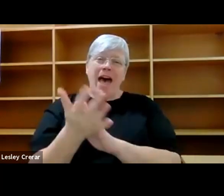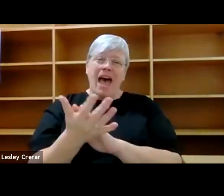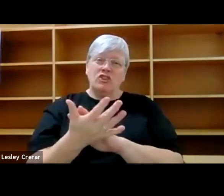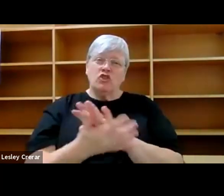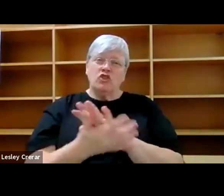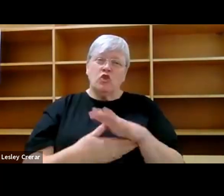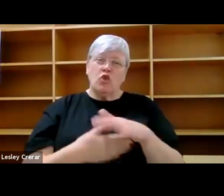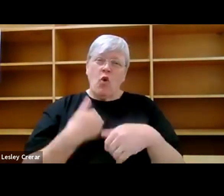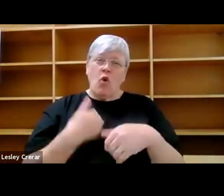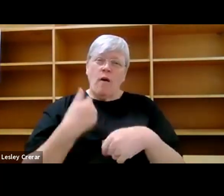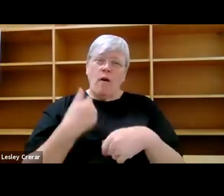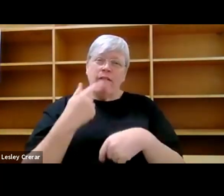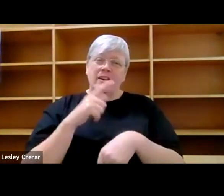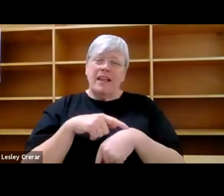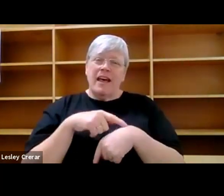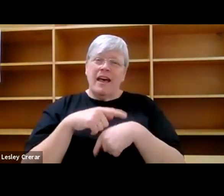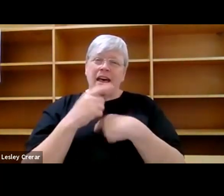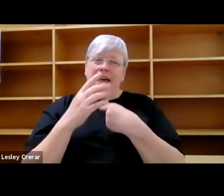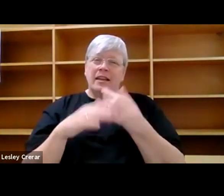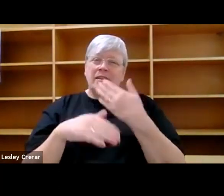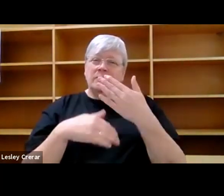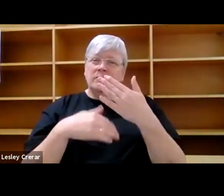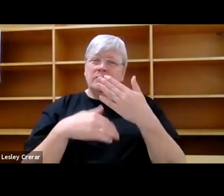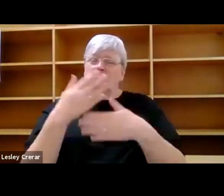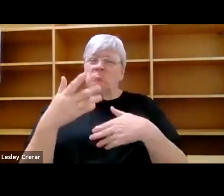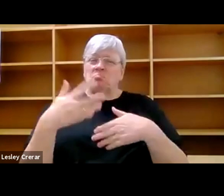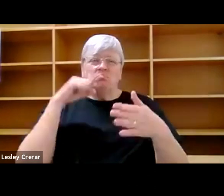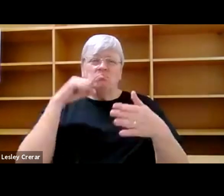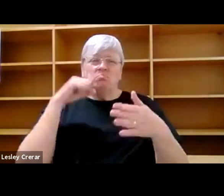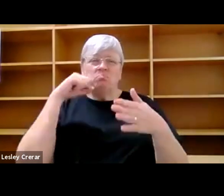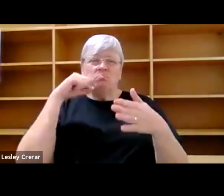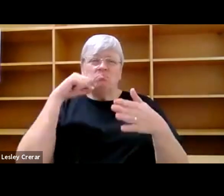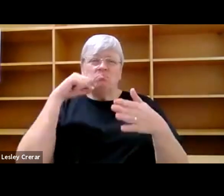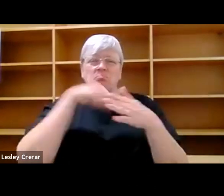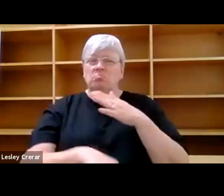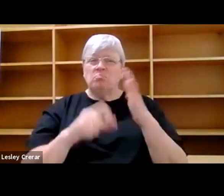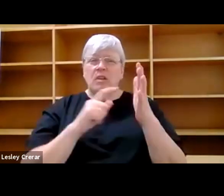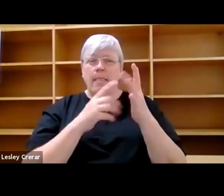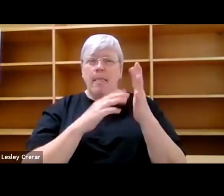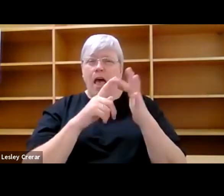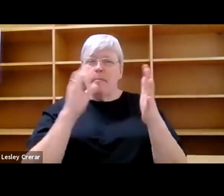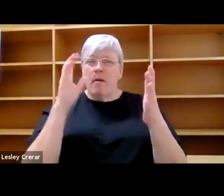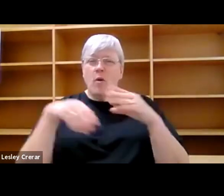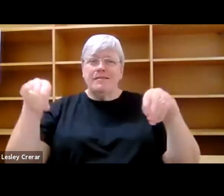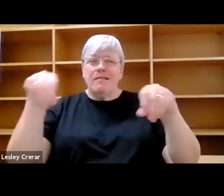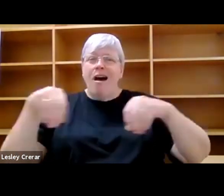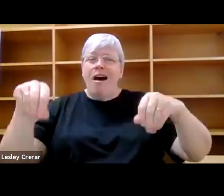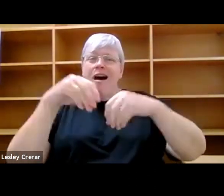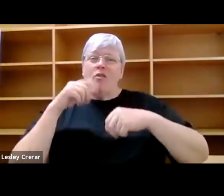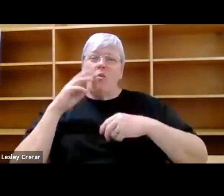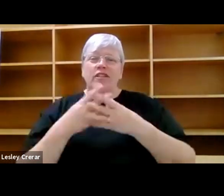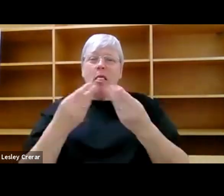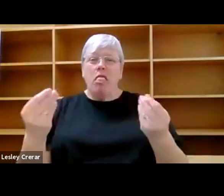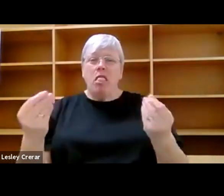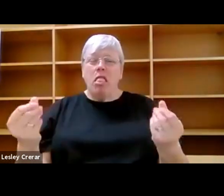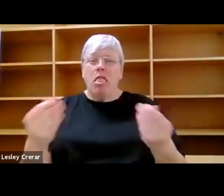flows and stark coral limestone thrust from salt water. But on shattered slopes, made worse by tree clearance,